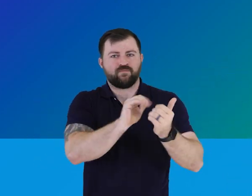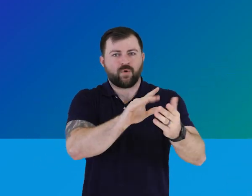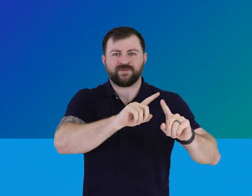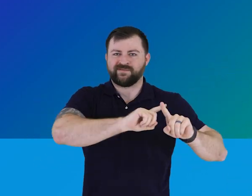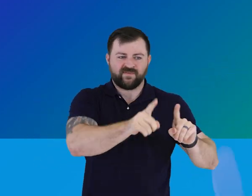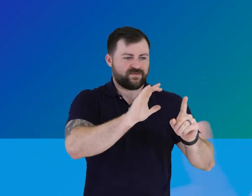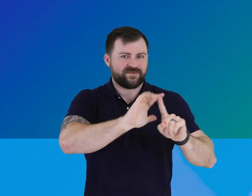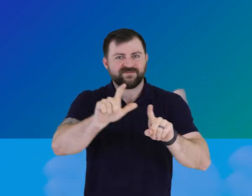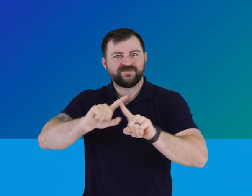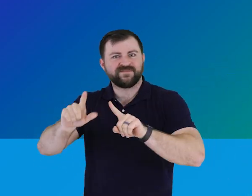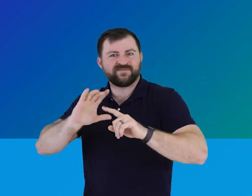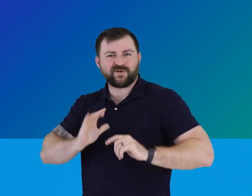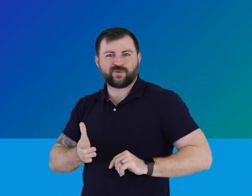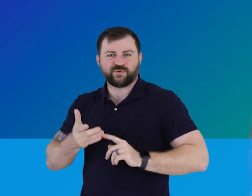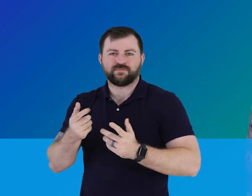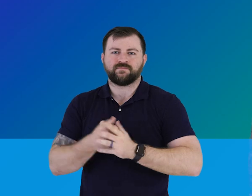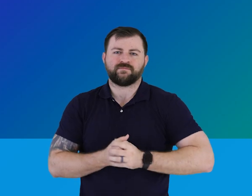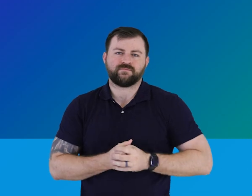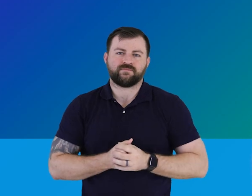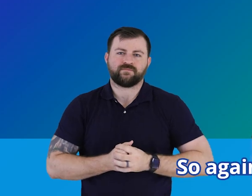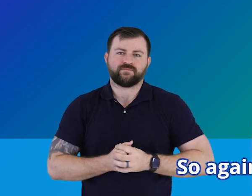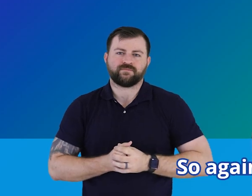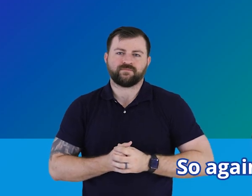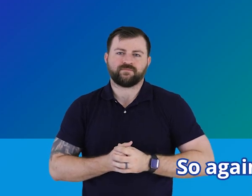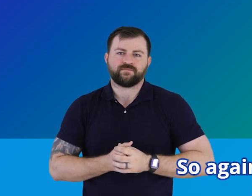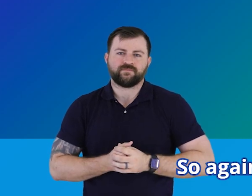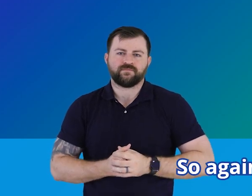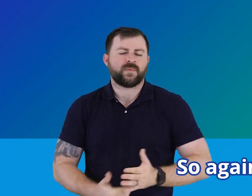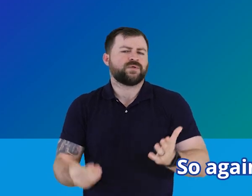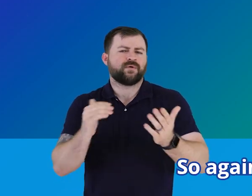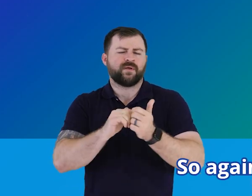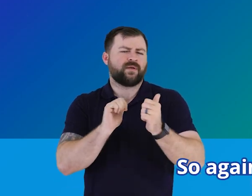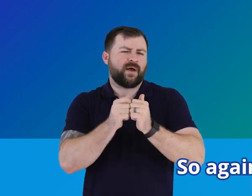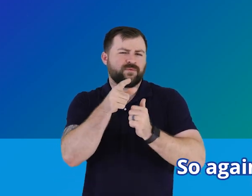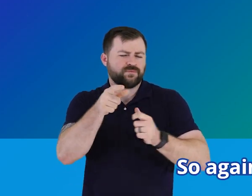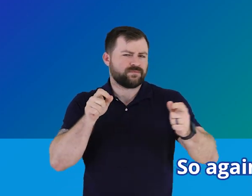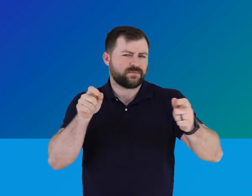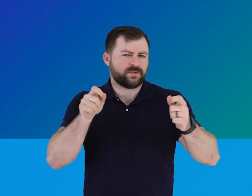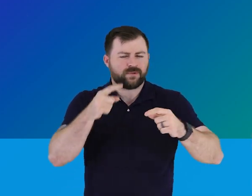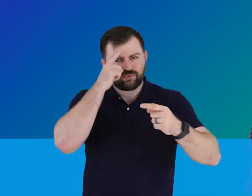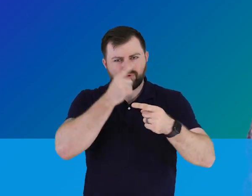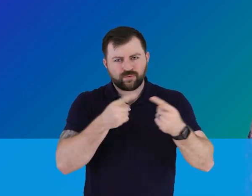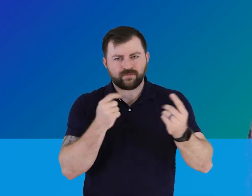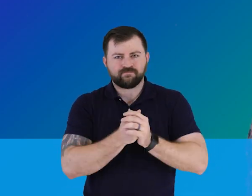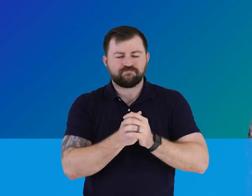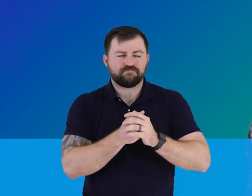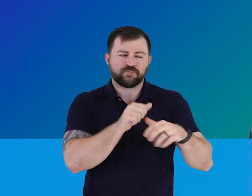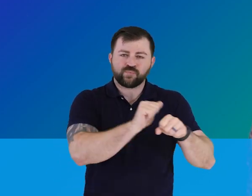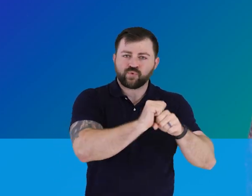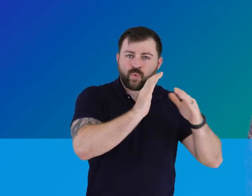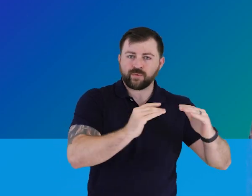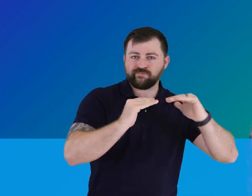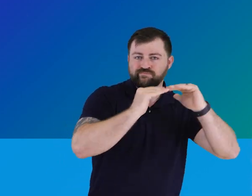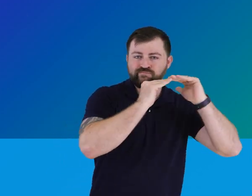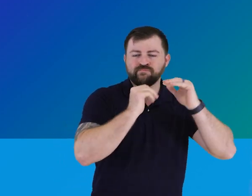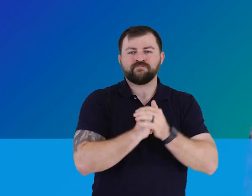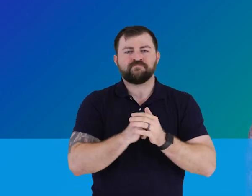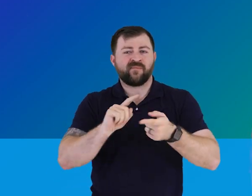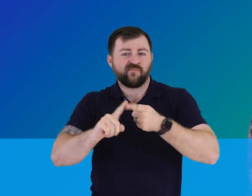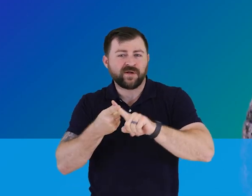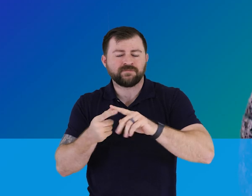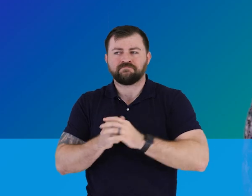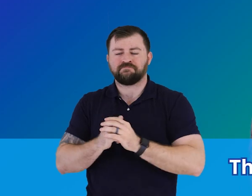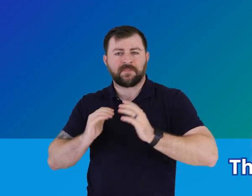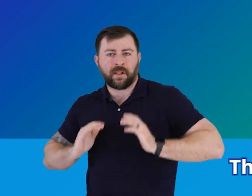in different cultures. So again, how do you handle disagreement? How about your co workers, clients, or